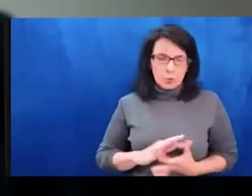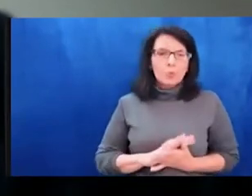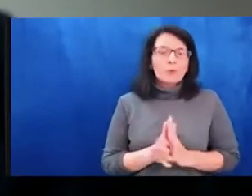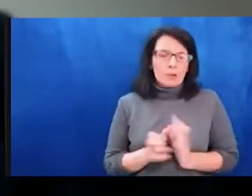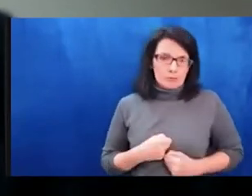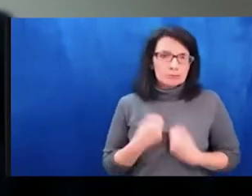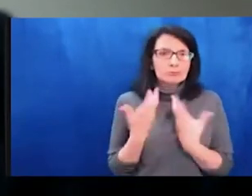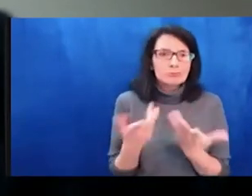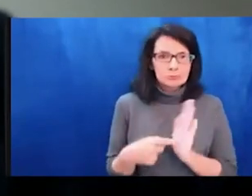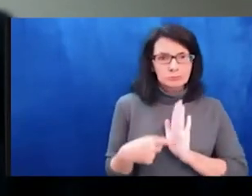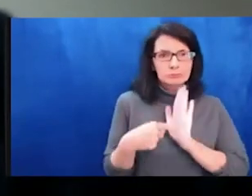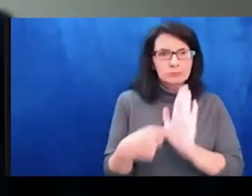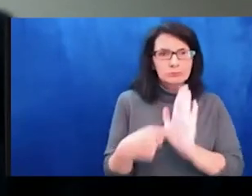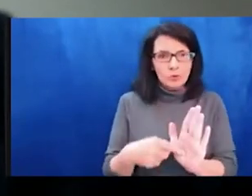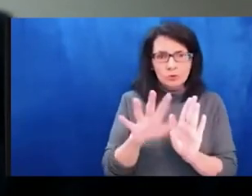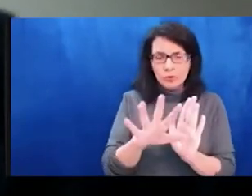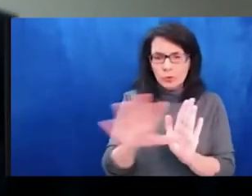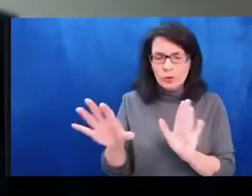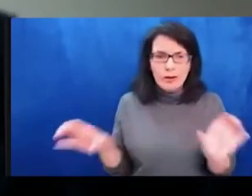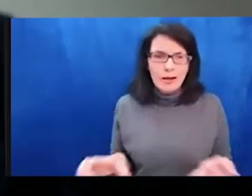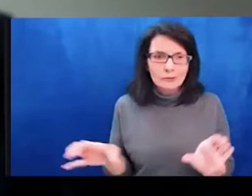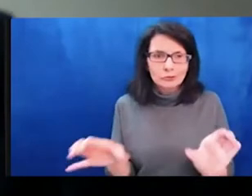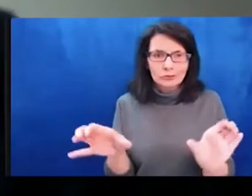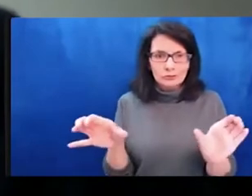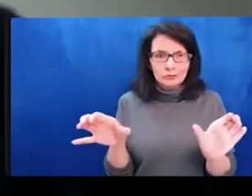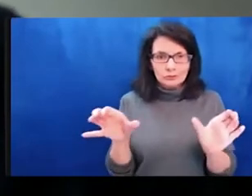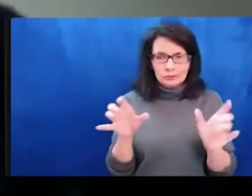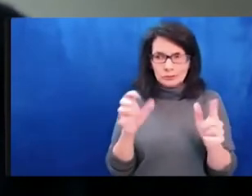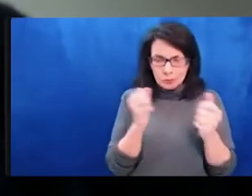Ukrainians right now, let that be an internal guide.